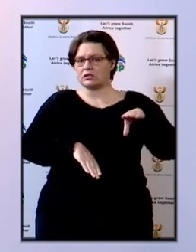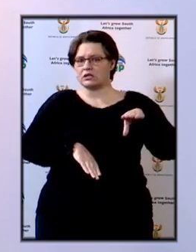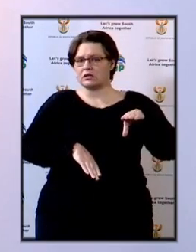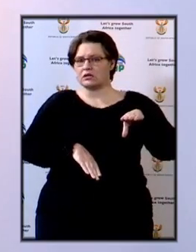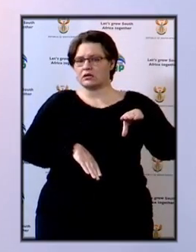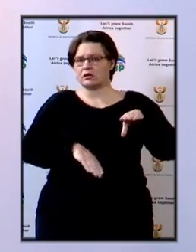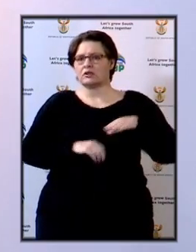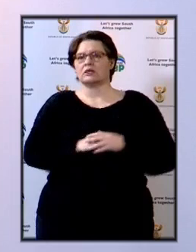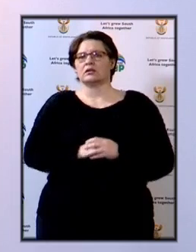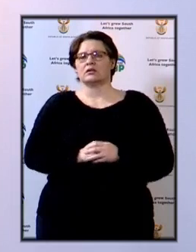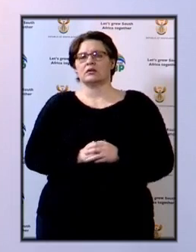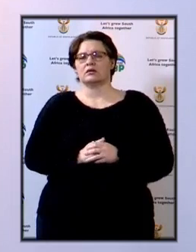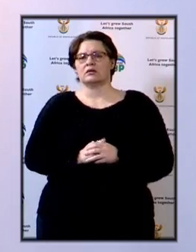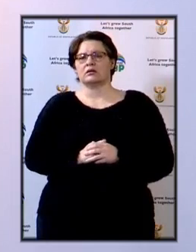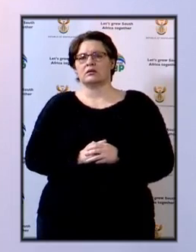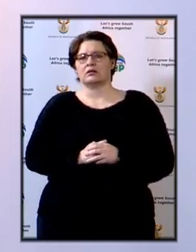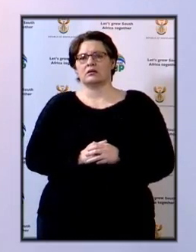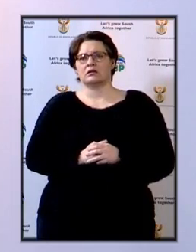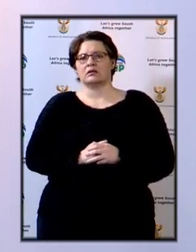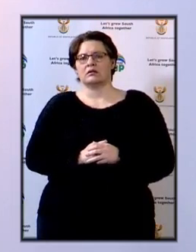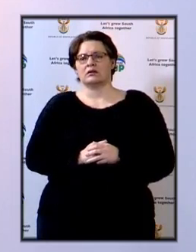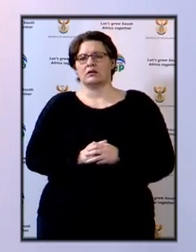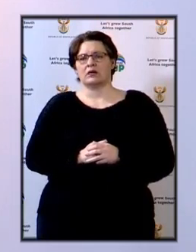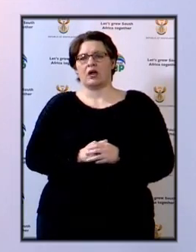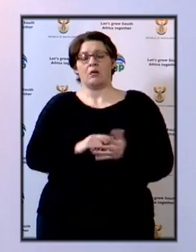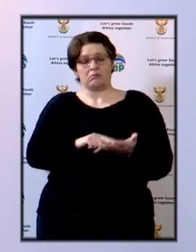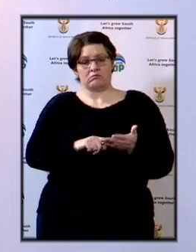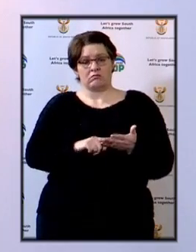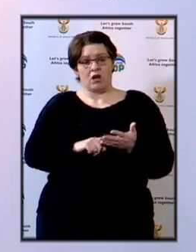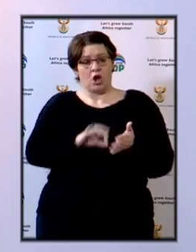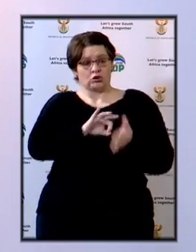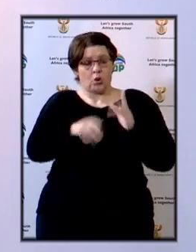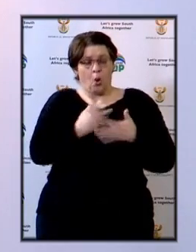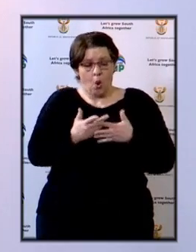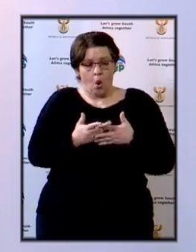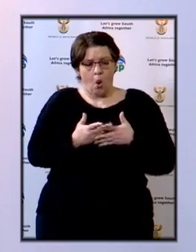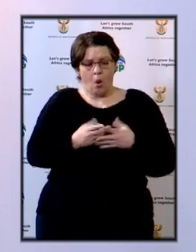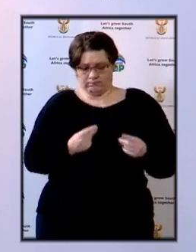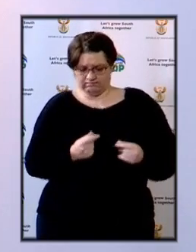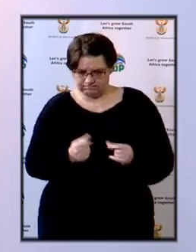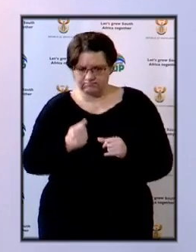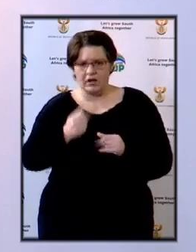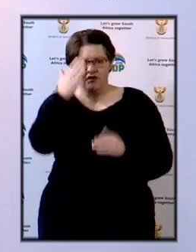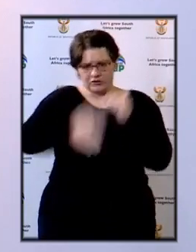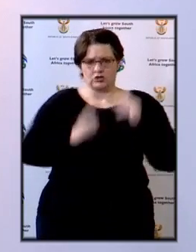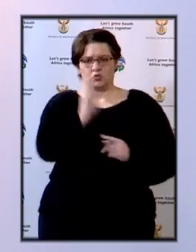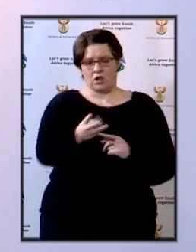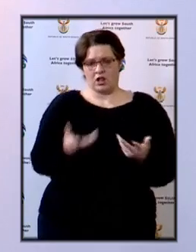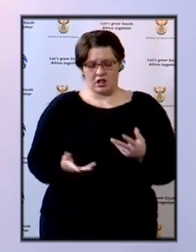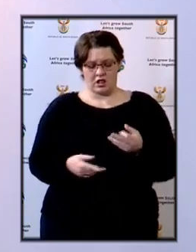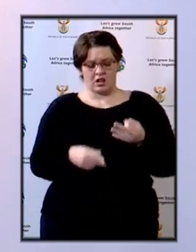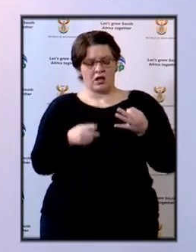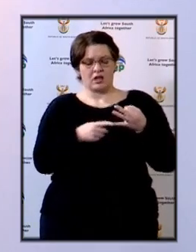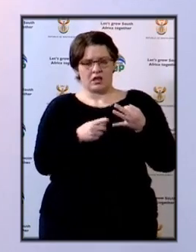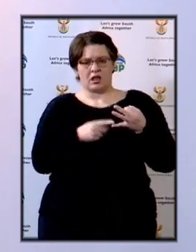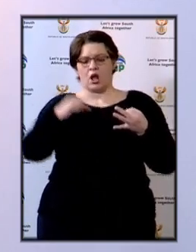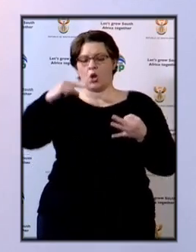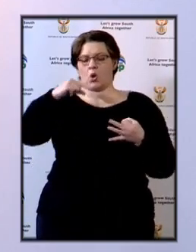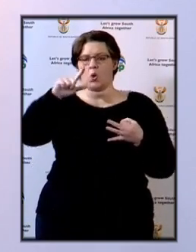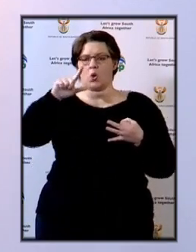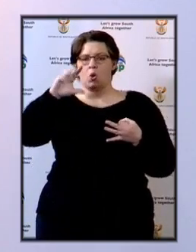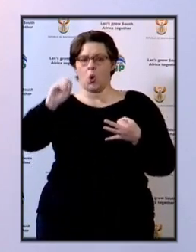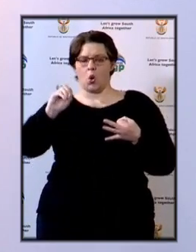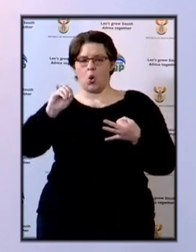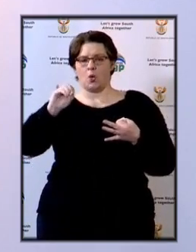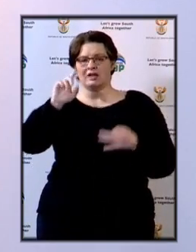protracted or is there a will to conclude it spirally? And the second question is from Nazir from Claude